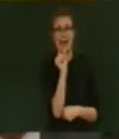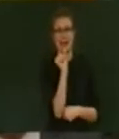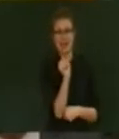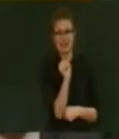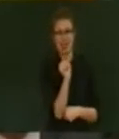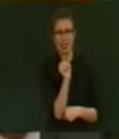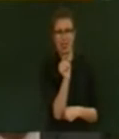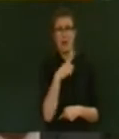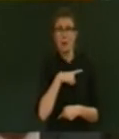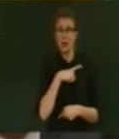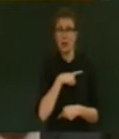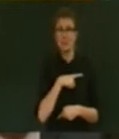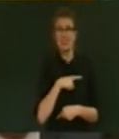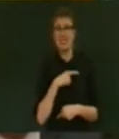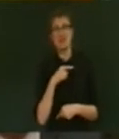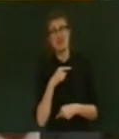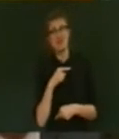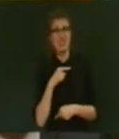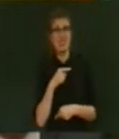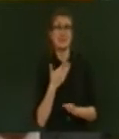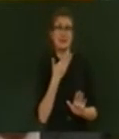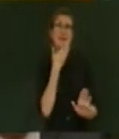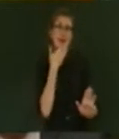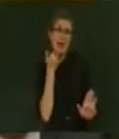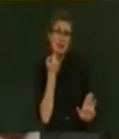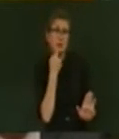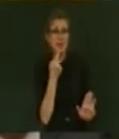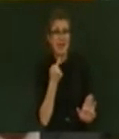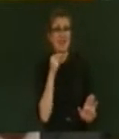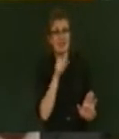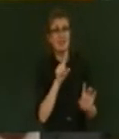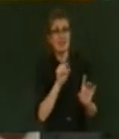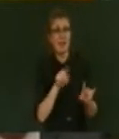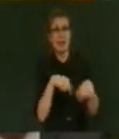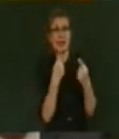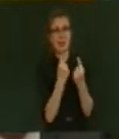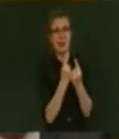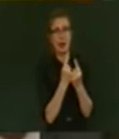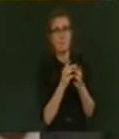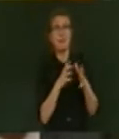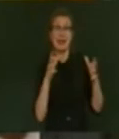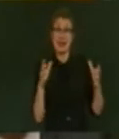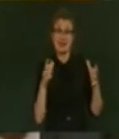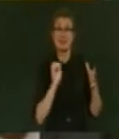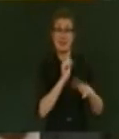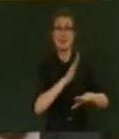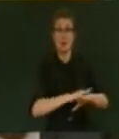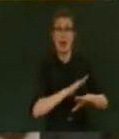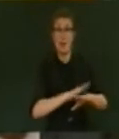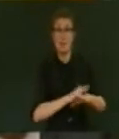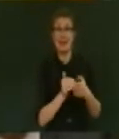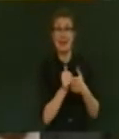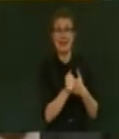anything more than little in the entire time he has been Leader of the Opposition. He has done nothing.